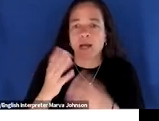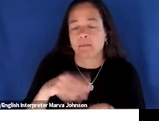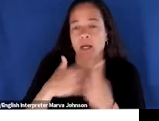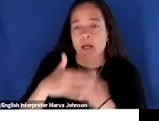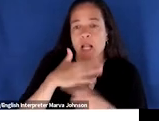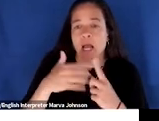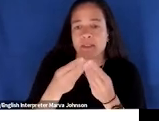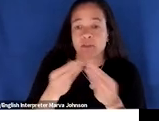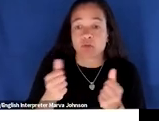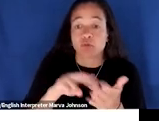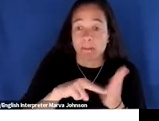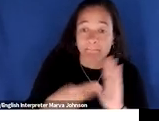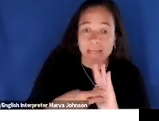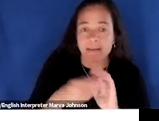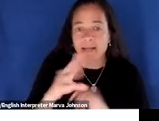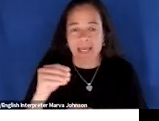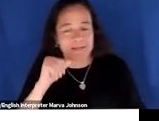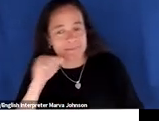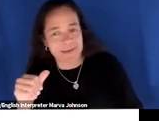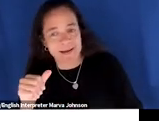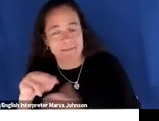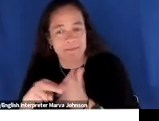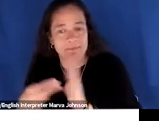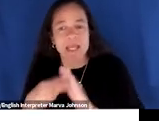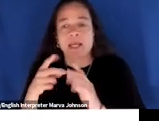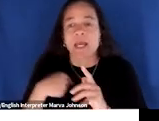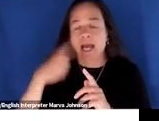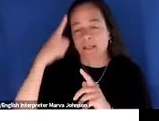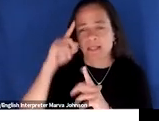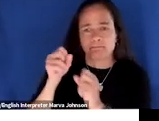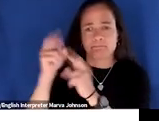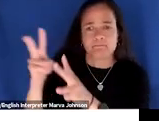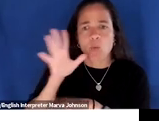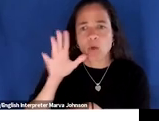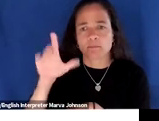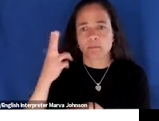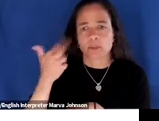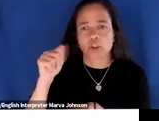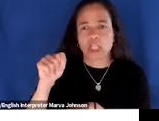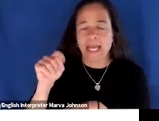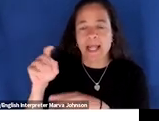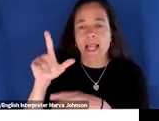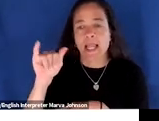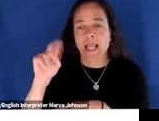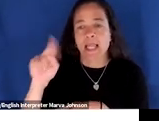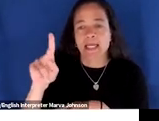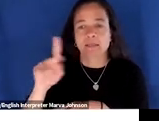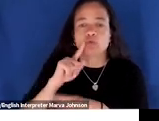isn't and i think um tristan or karim are going to put in the chat links to some of those stories those are short stories but they're they're hopefully